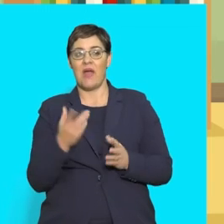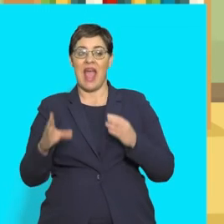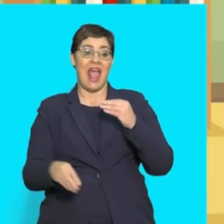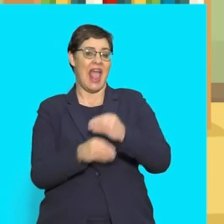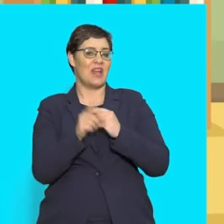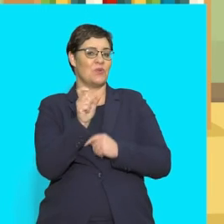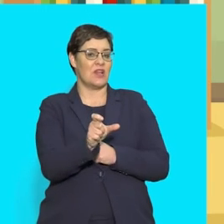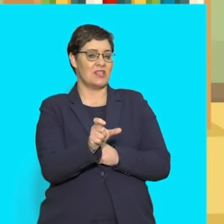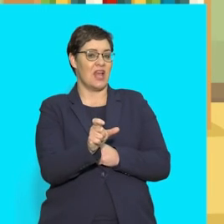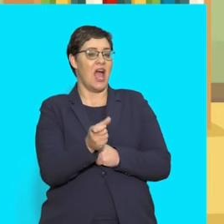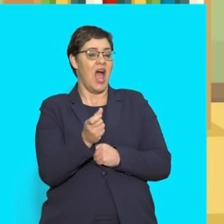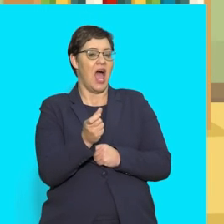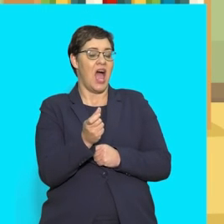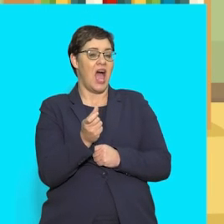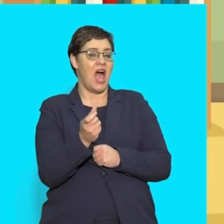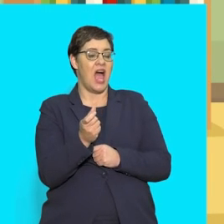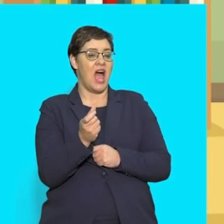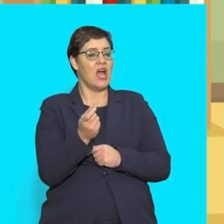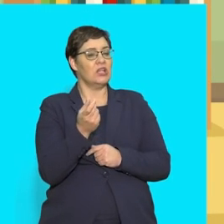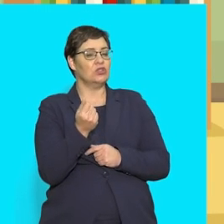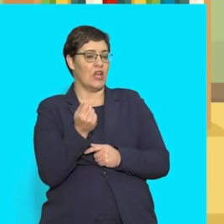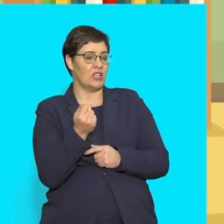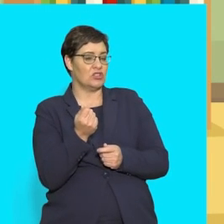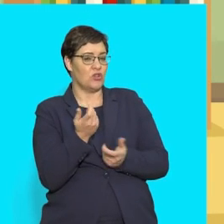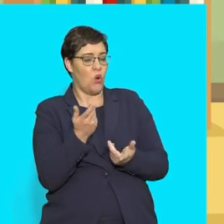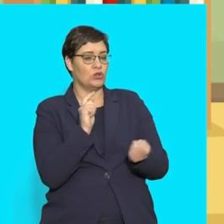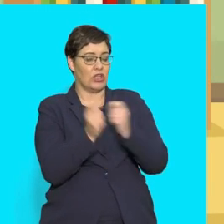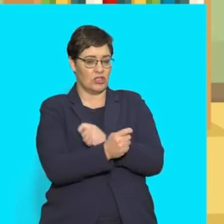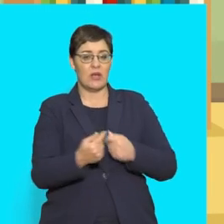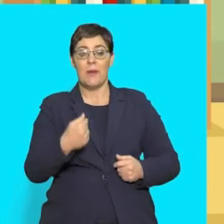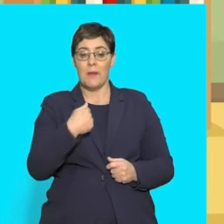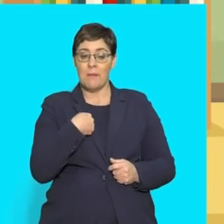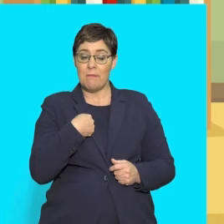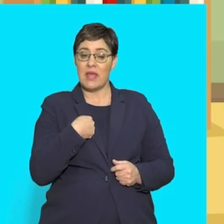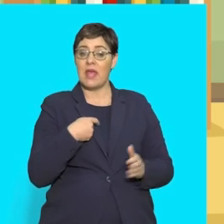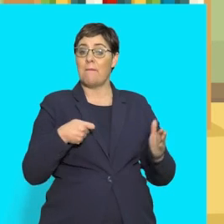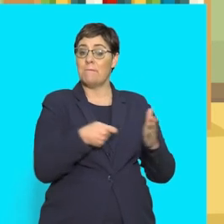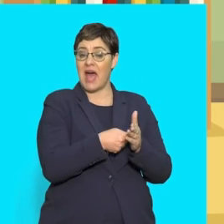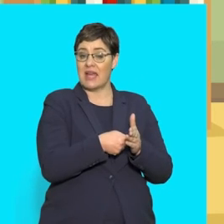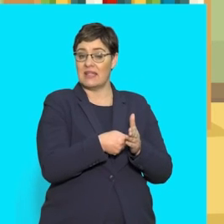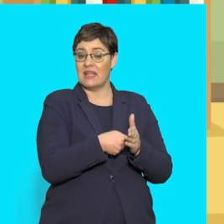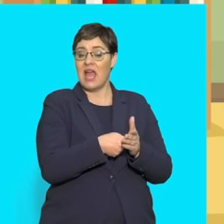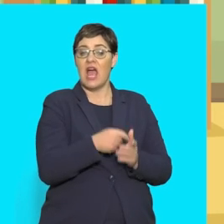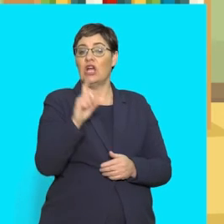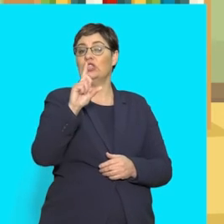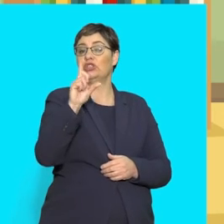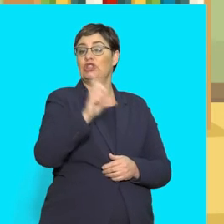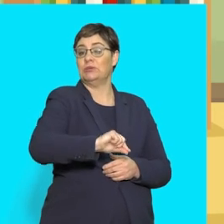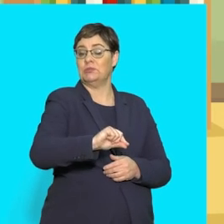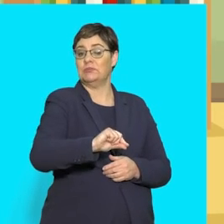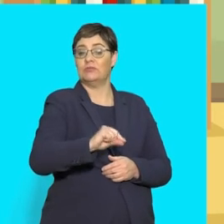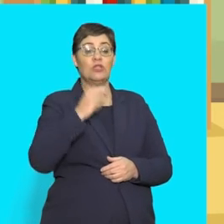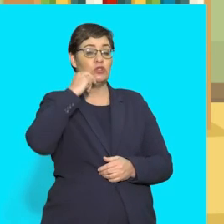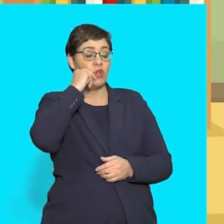45. 35. to those words I bought a cheap chocolate and I got